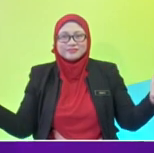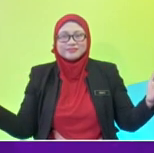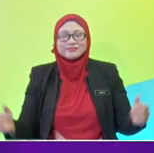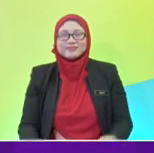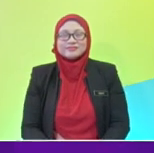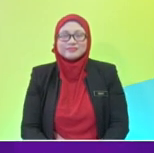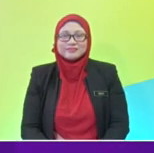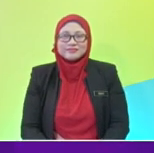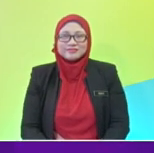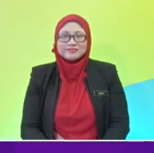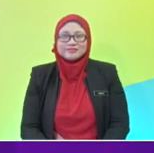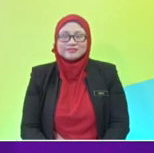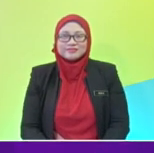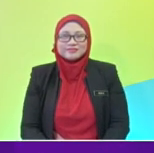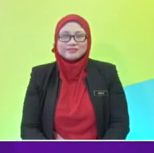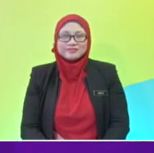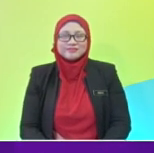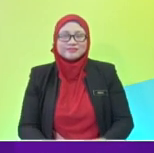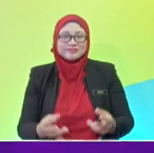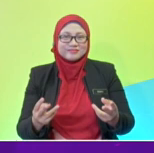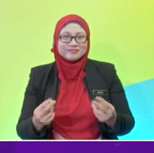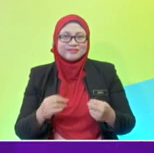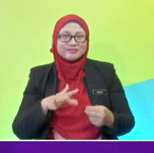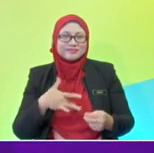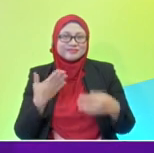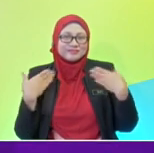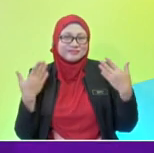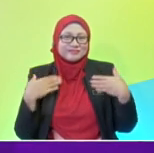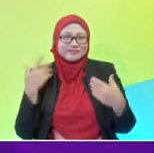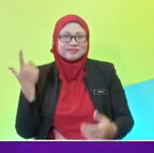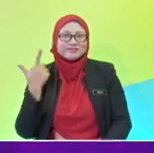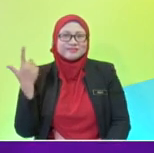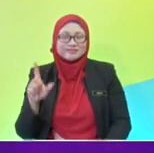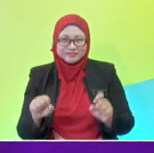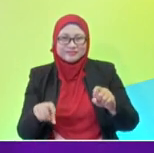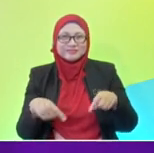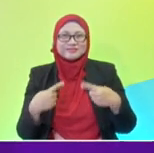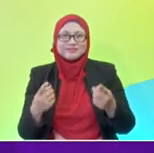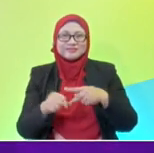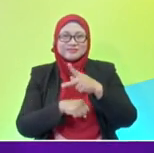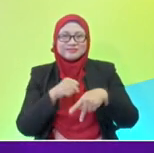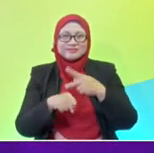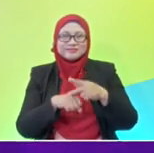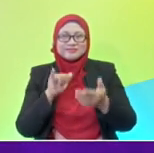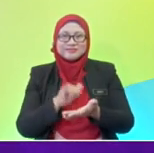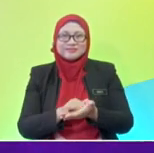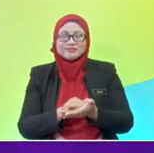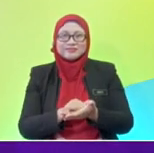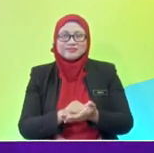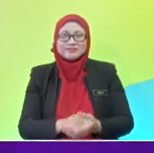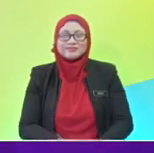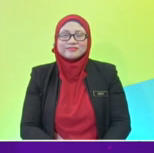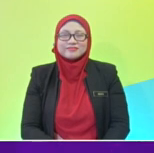I wish I could be on that planet and always be happy. Me too. All And the last one, can we have the last one, Alicia? The third